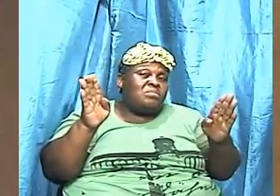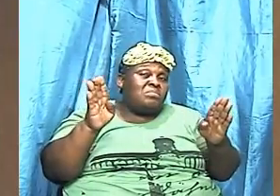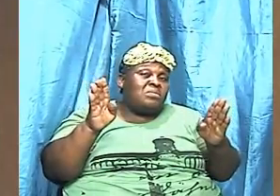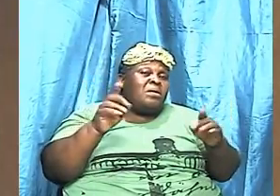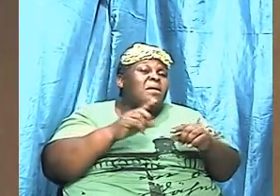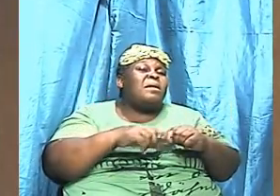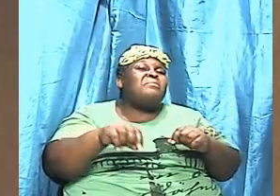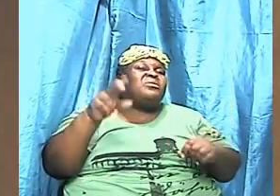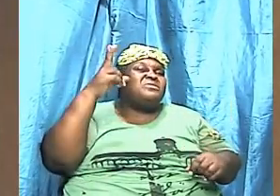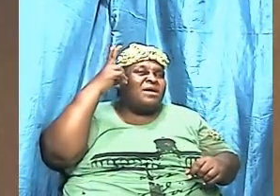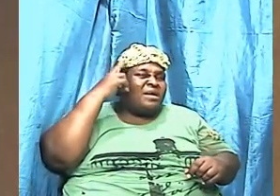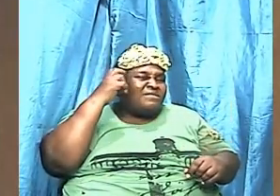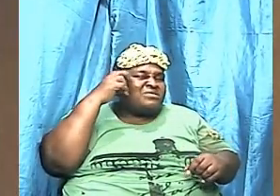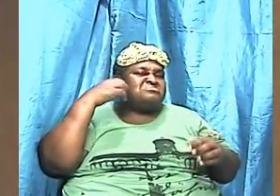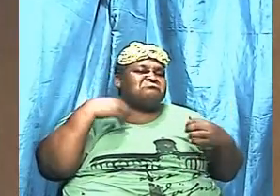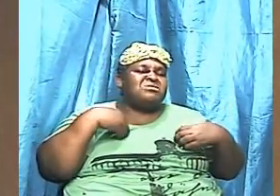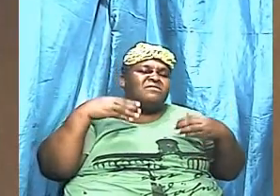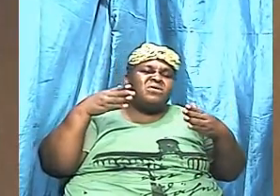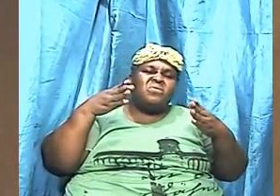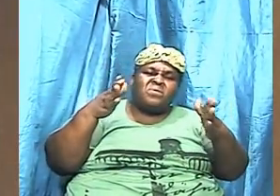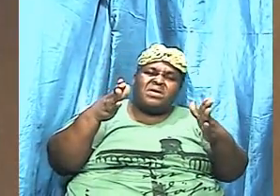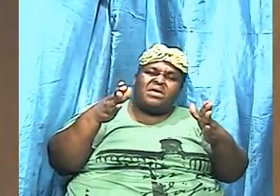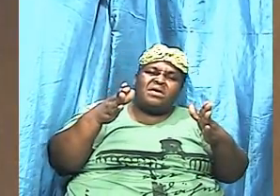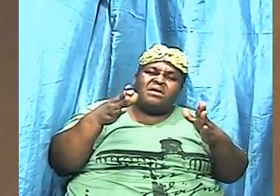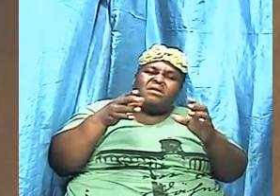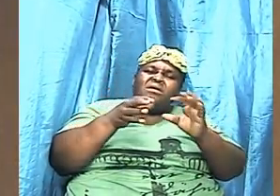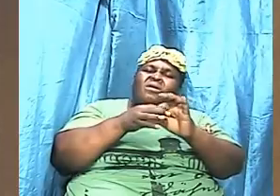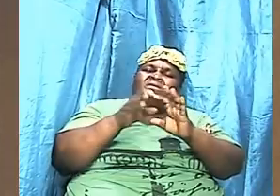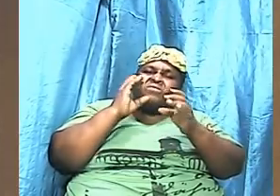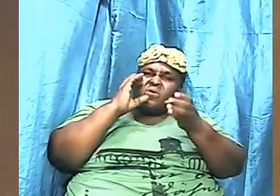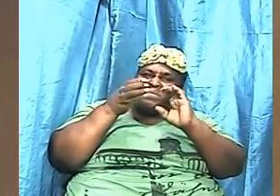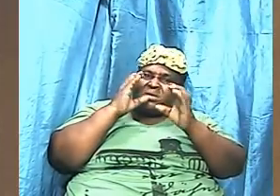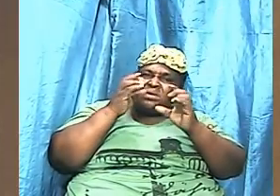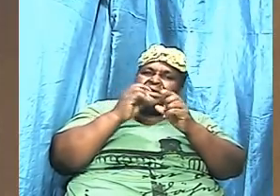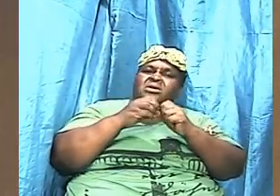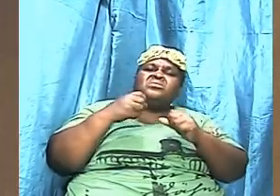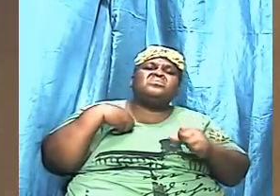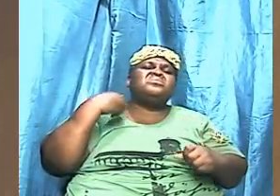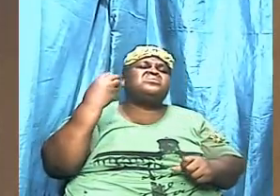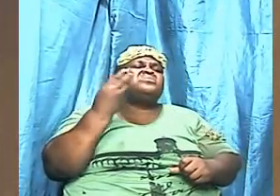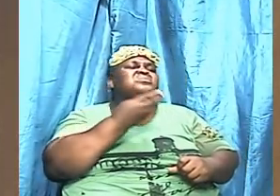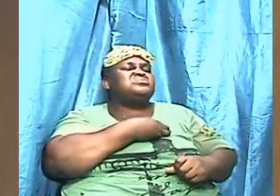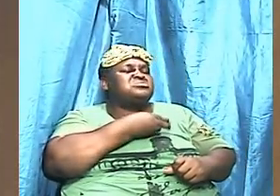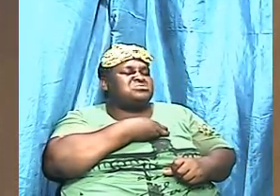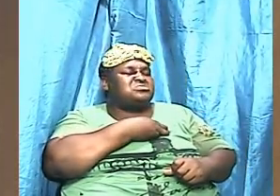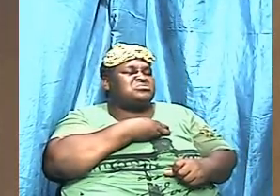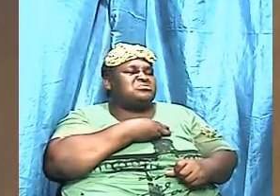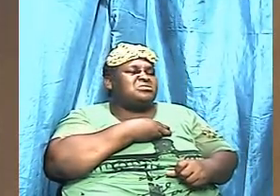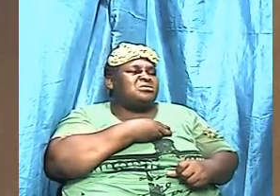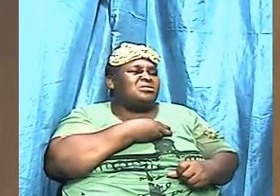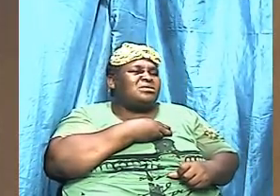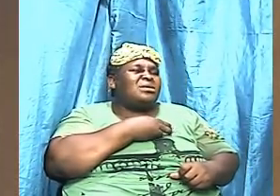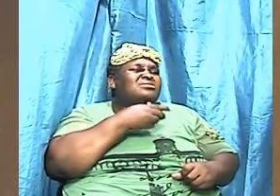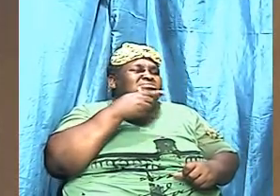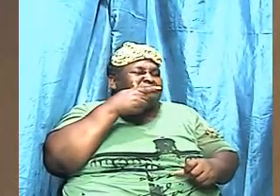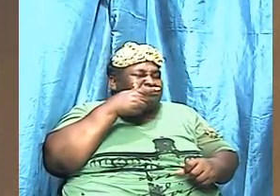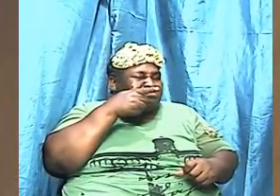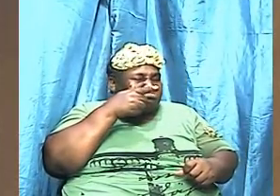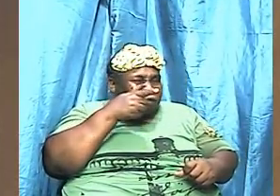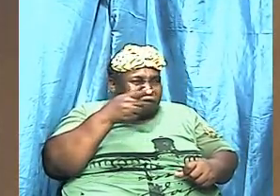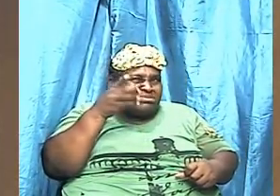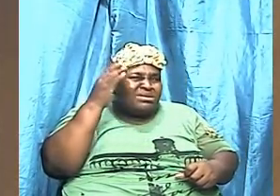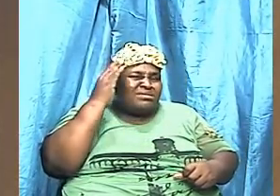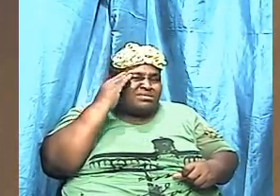has a way of communicating to us and you look at the things that flows through your